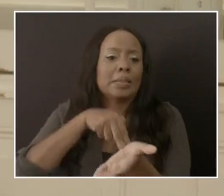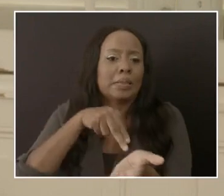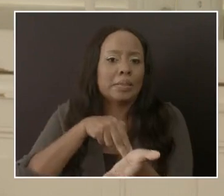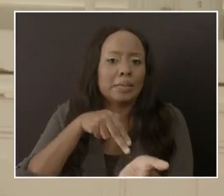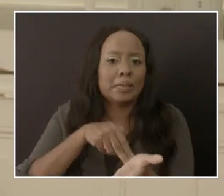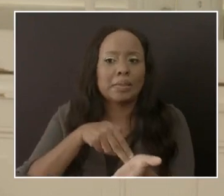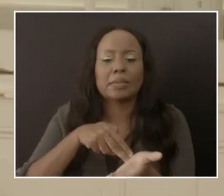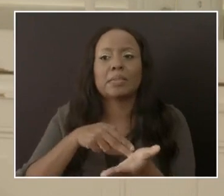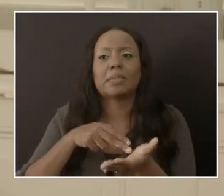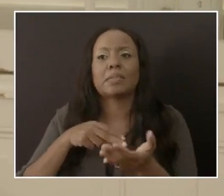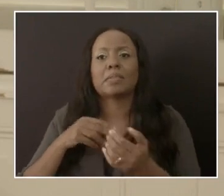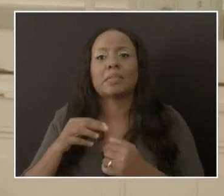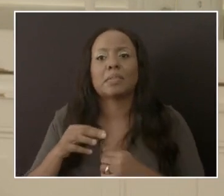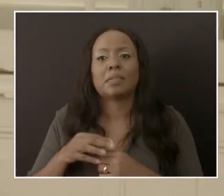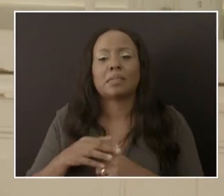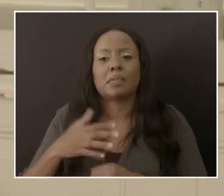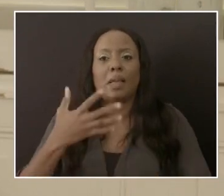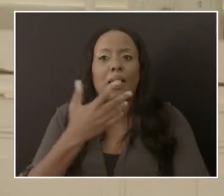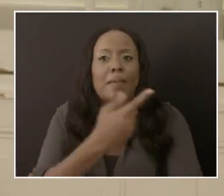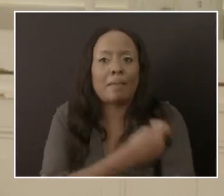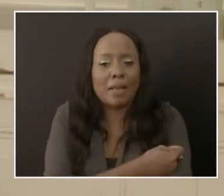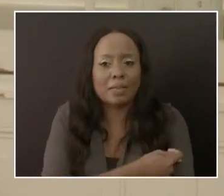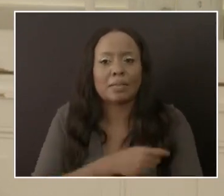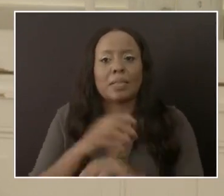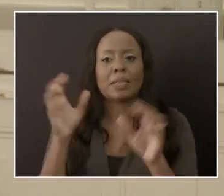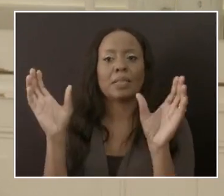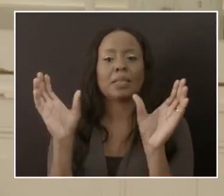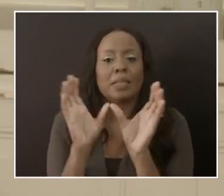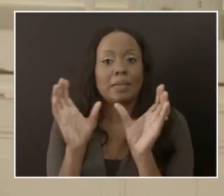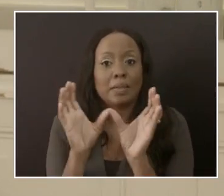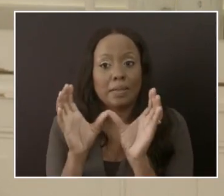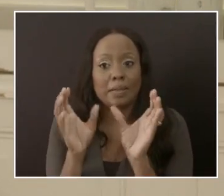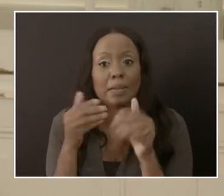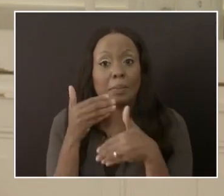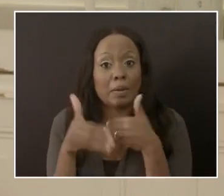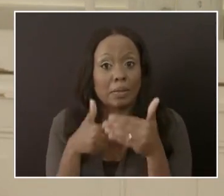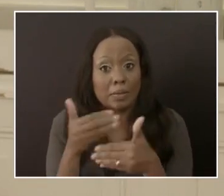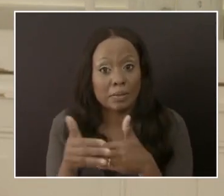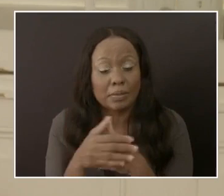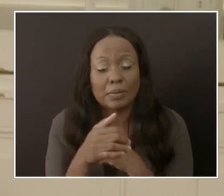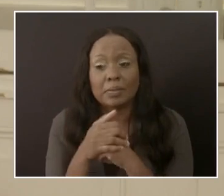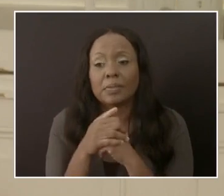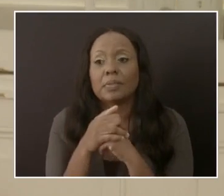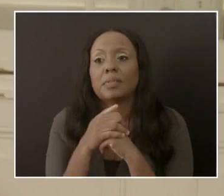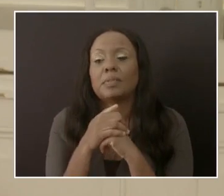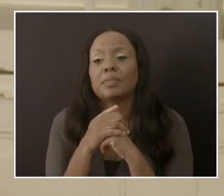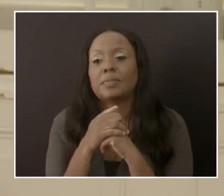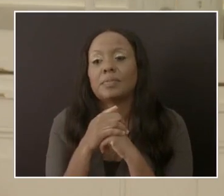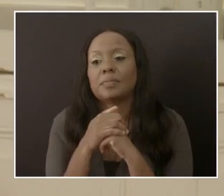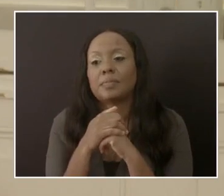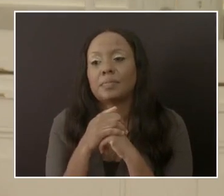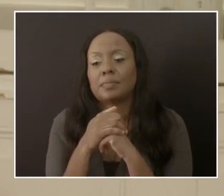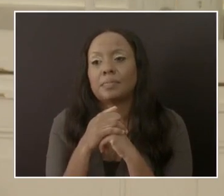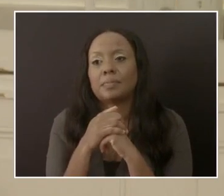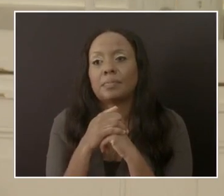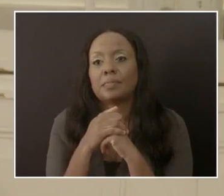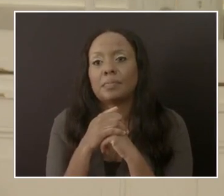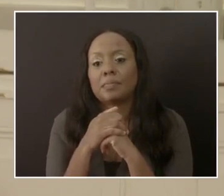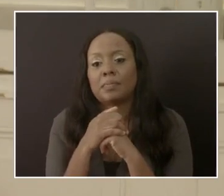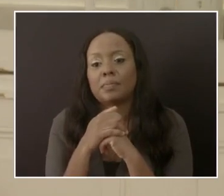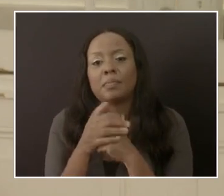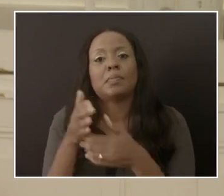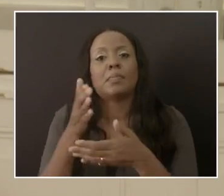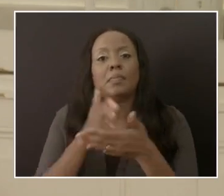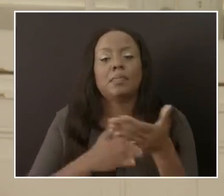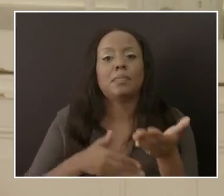managing the vaccine certification process and some of the medical officers of health